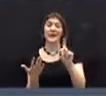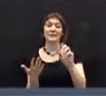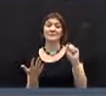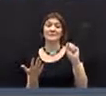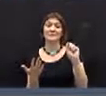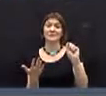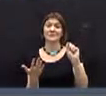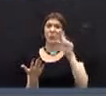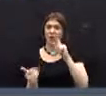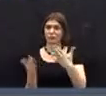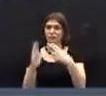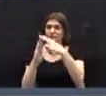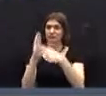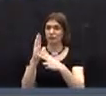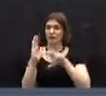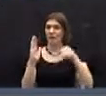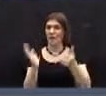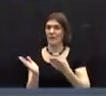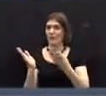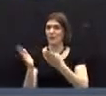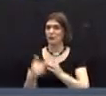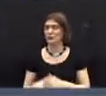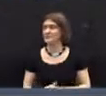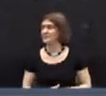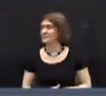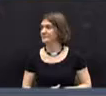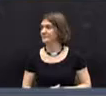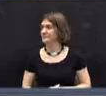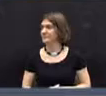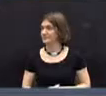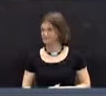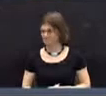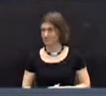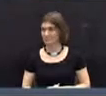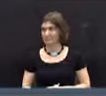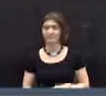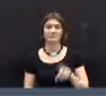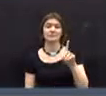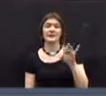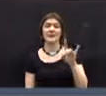for a preliminary motion. Mr. Scholes.